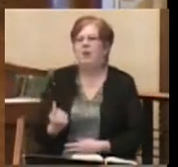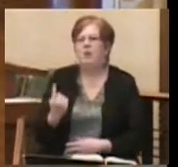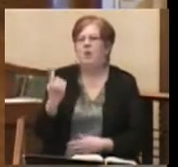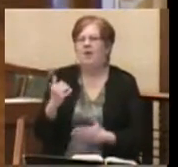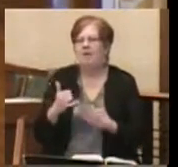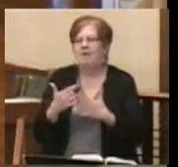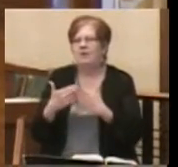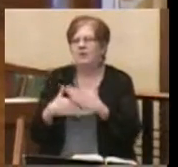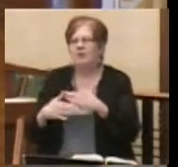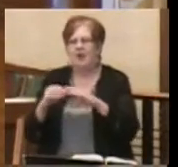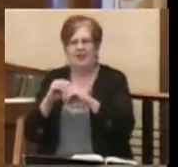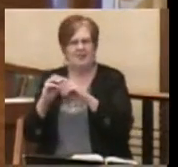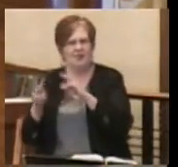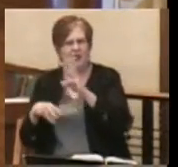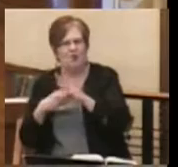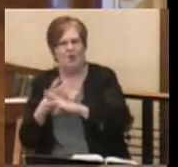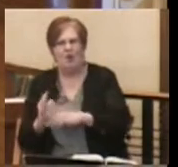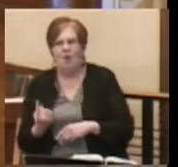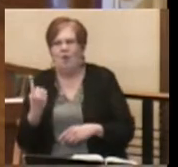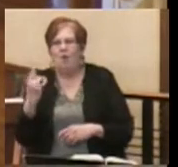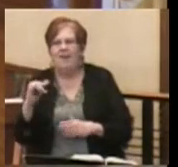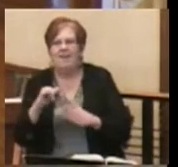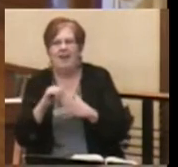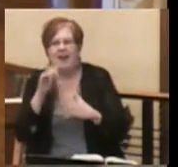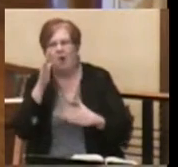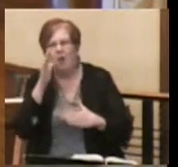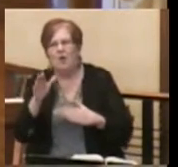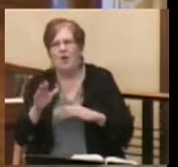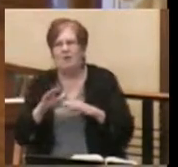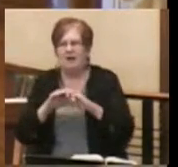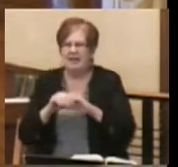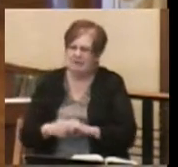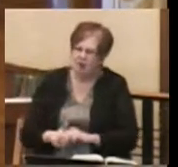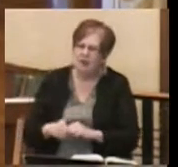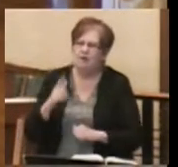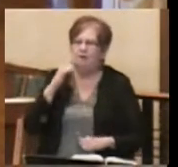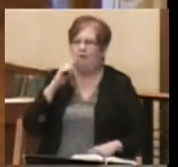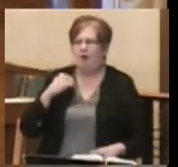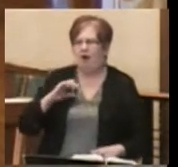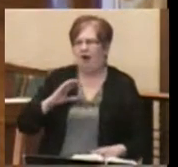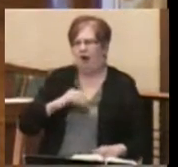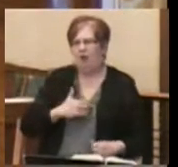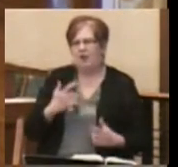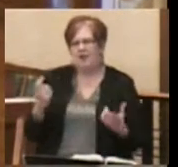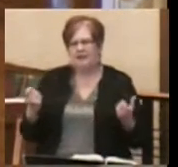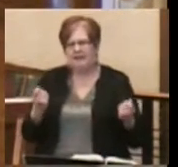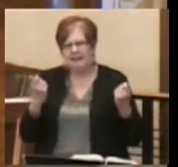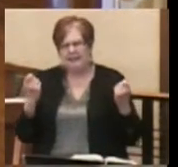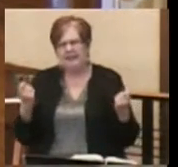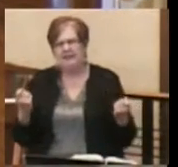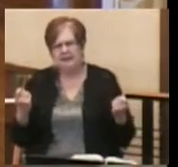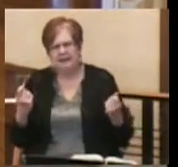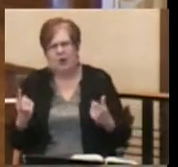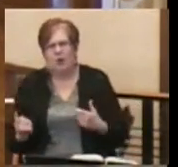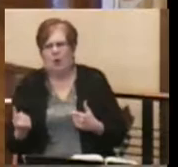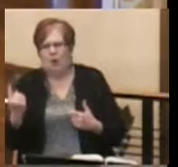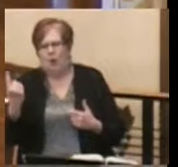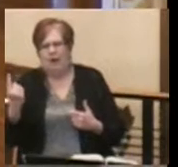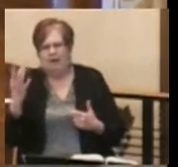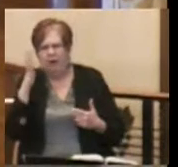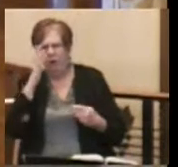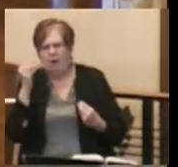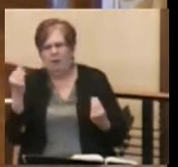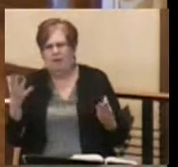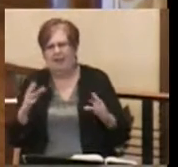born into the world. One who would be stricken and crushed for our sins. One who would provide